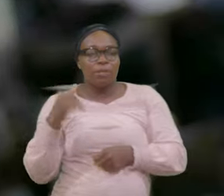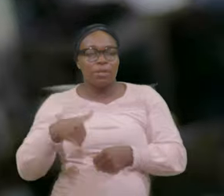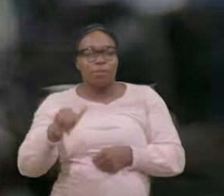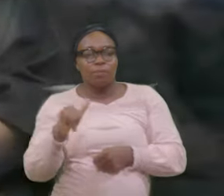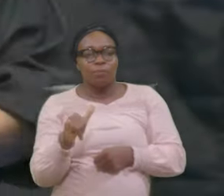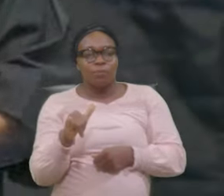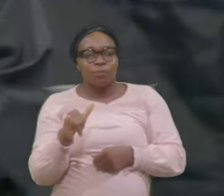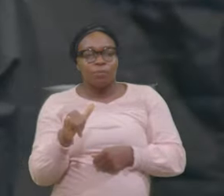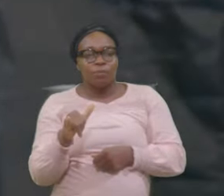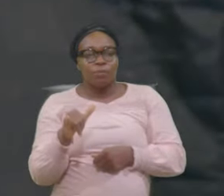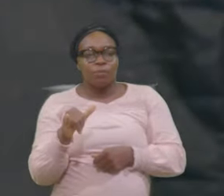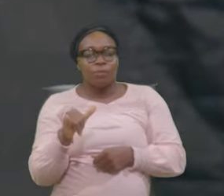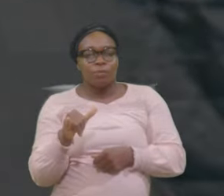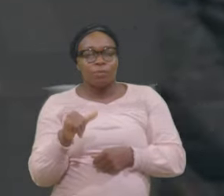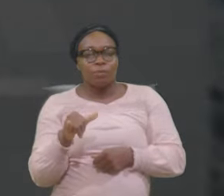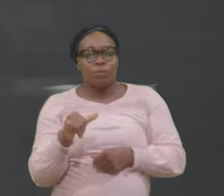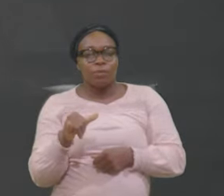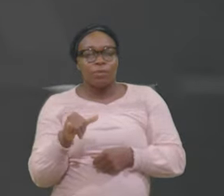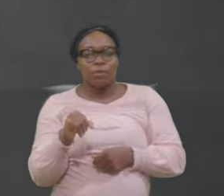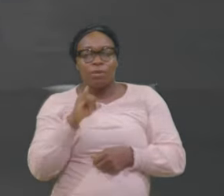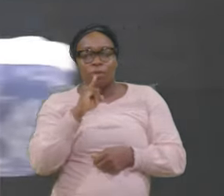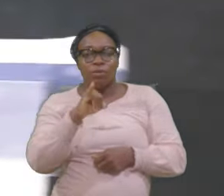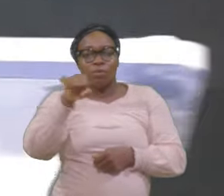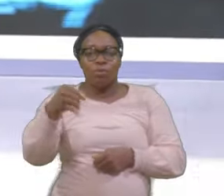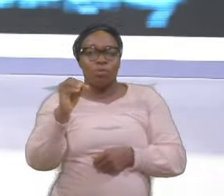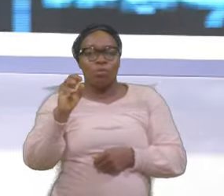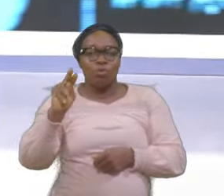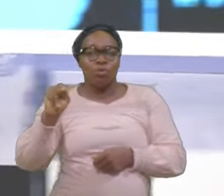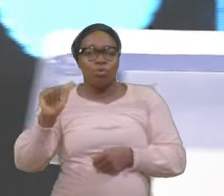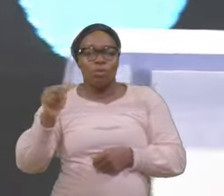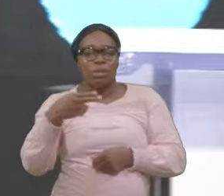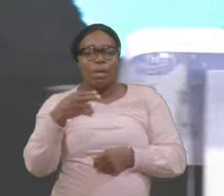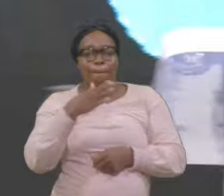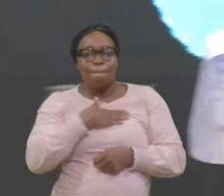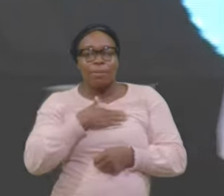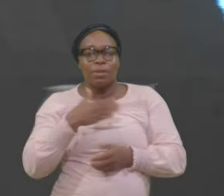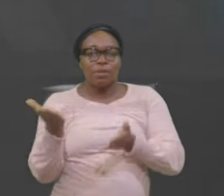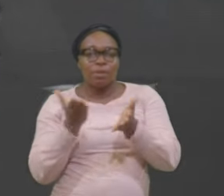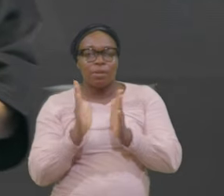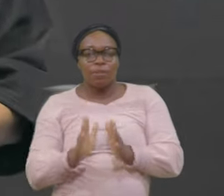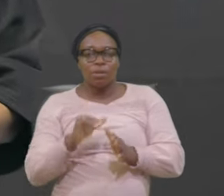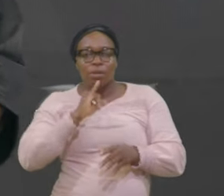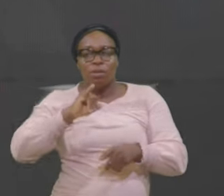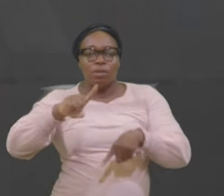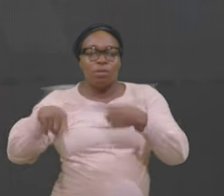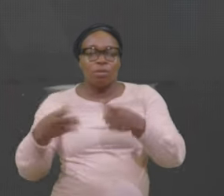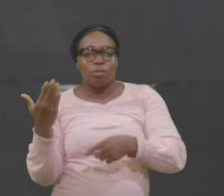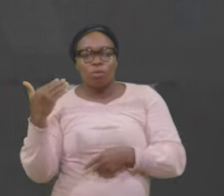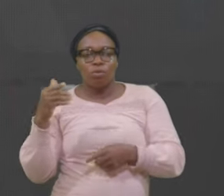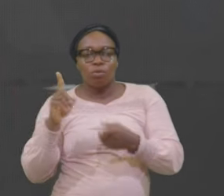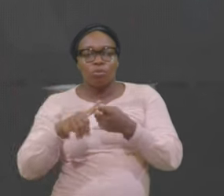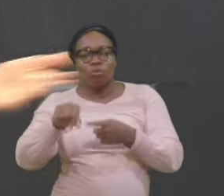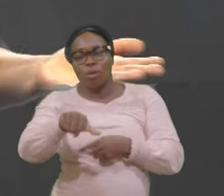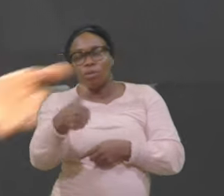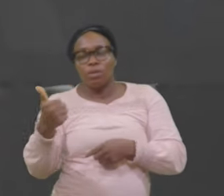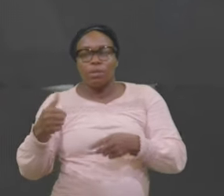Is Jonah My Servant Is Gone To Another Place